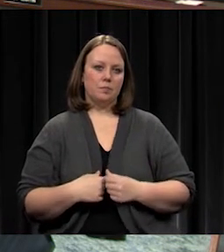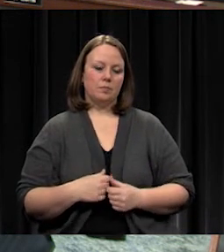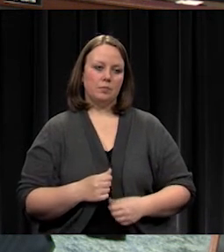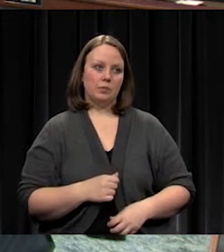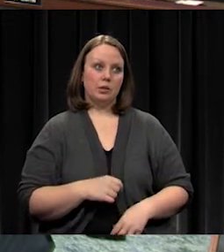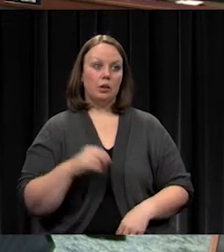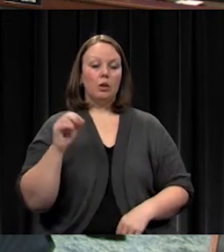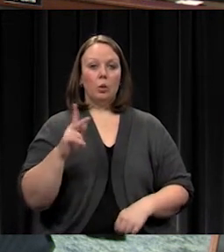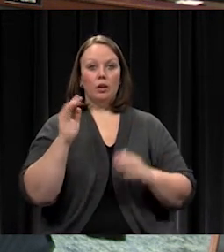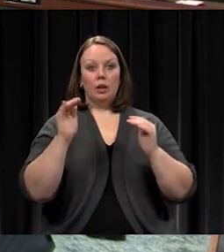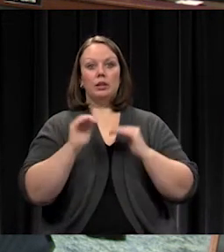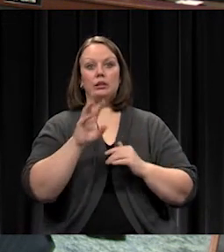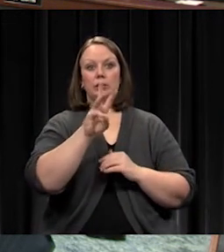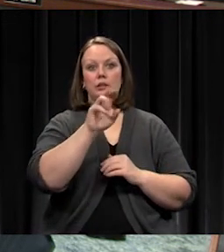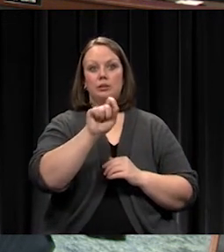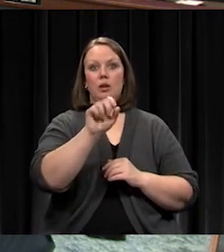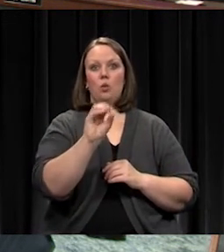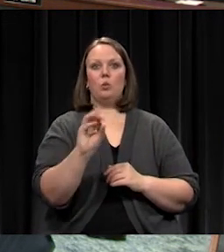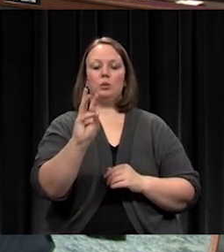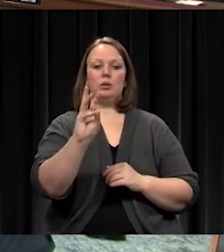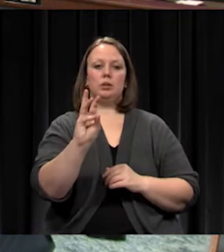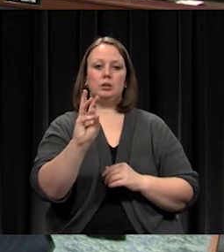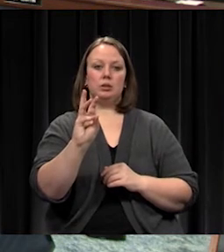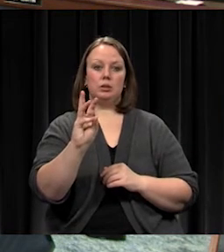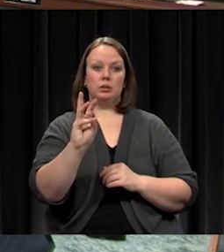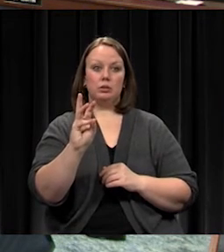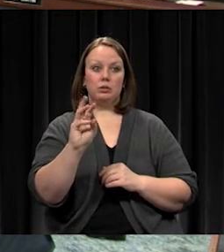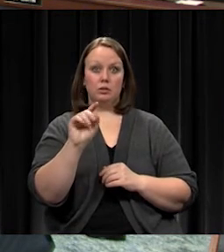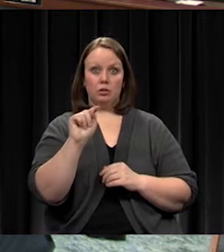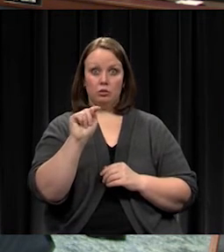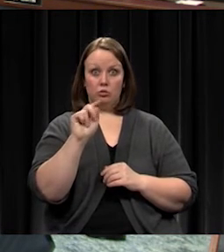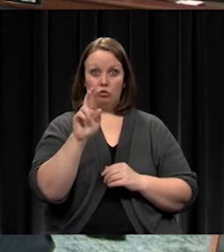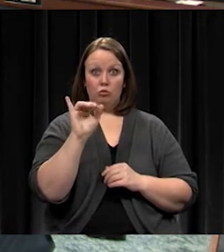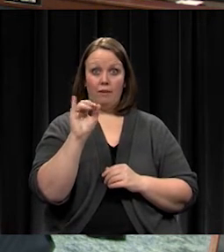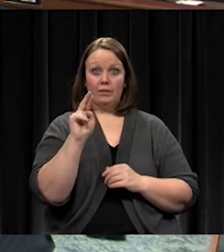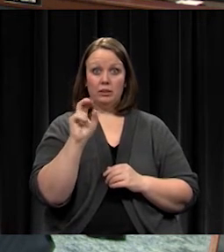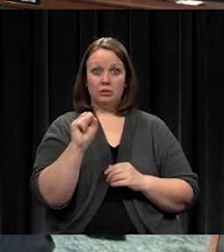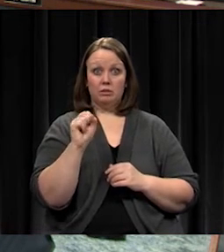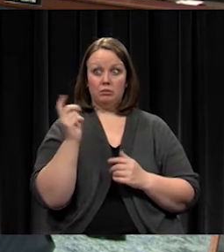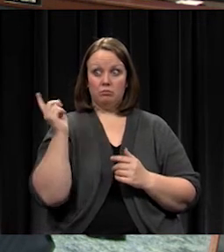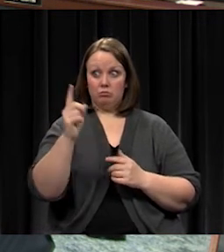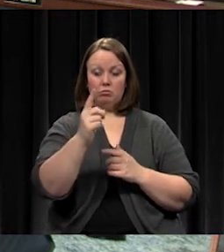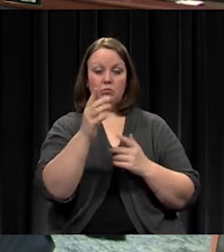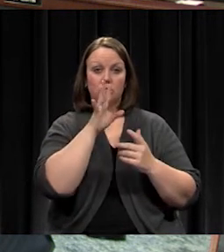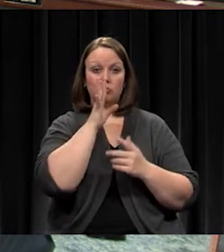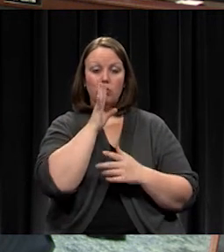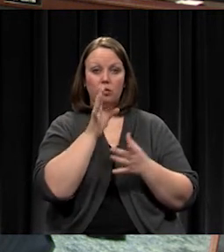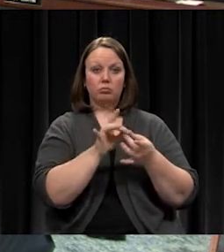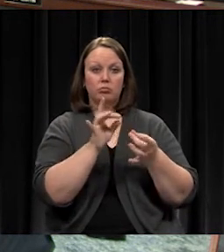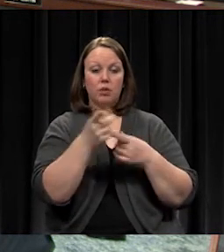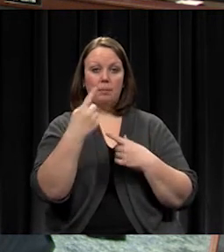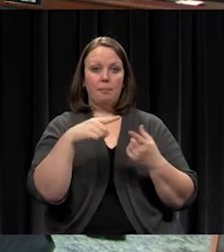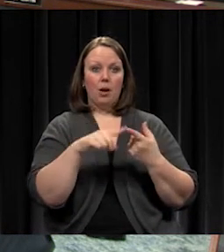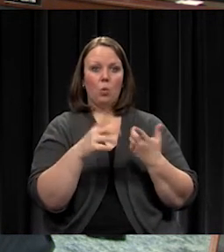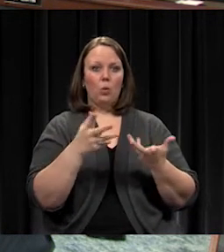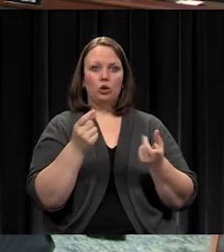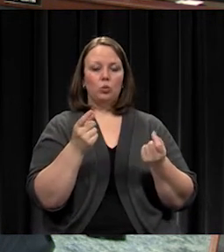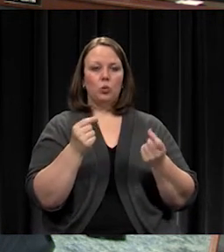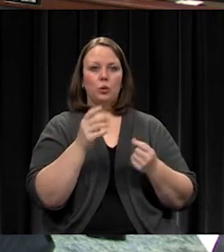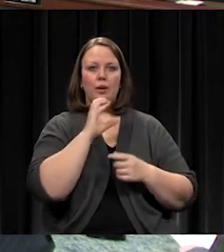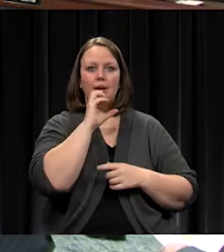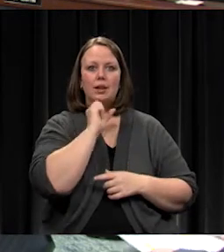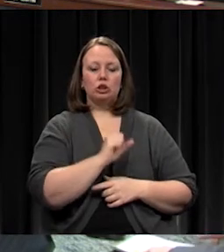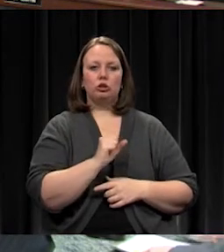All right, 6.06. Travis, would you like to come up and talk a little bit about what we're doing for aging facilities?